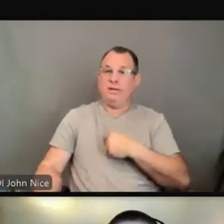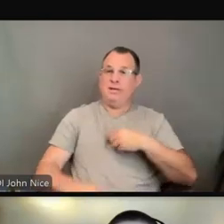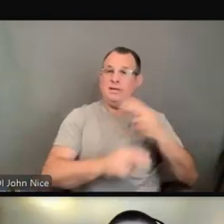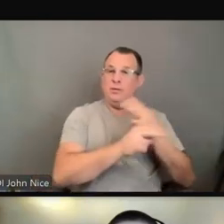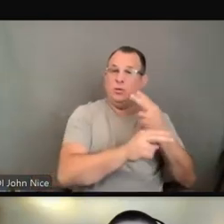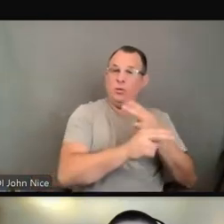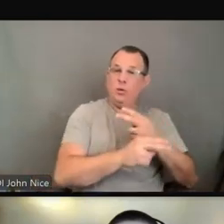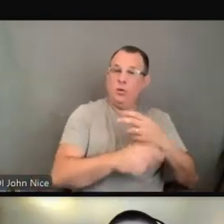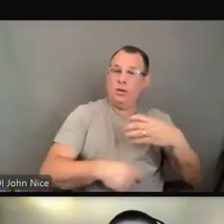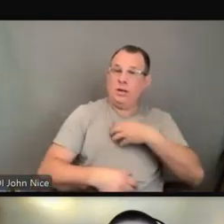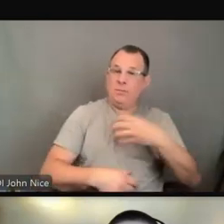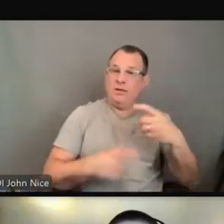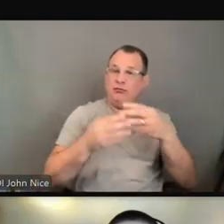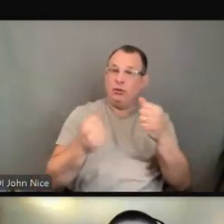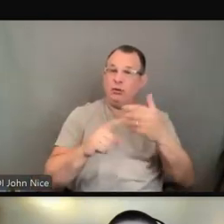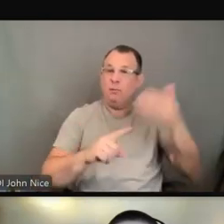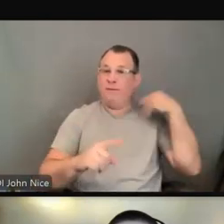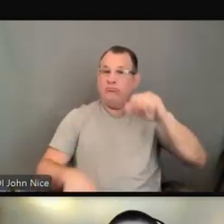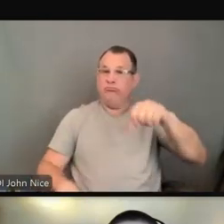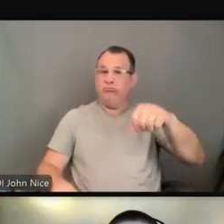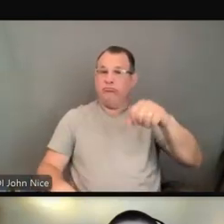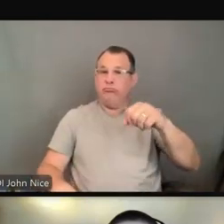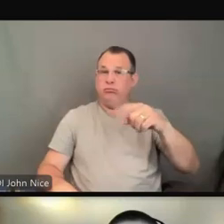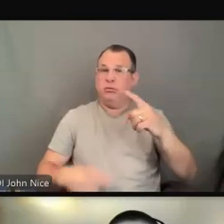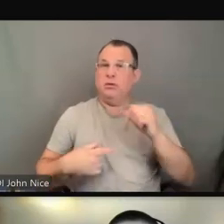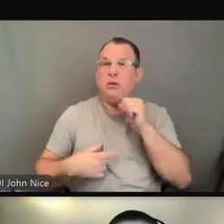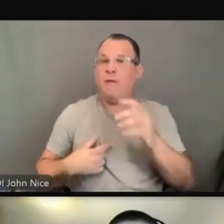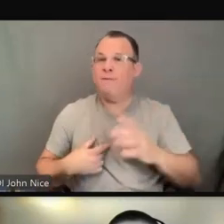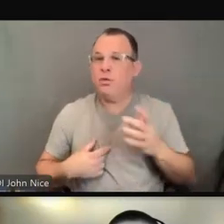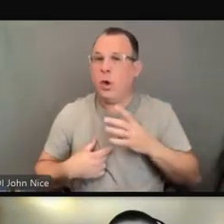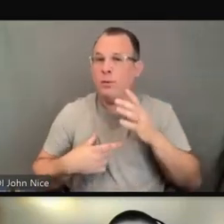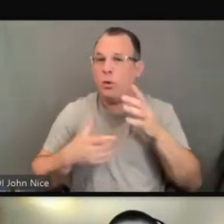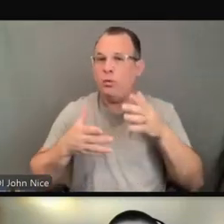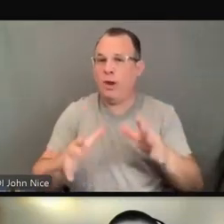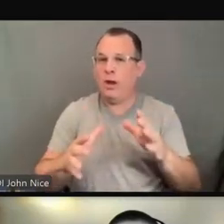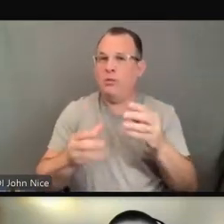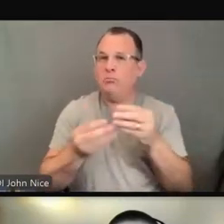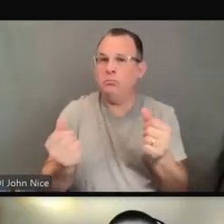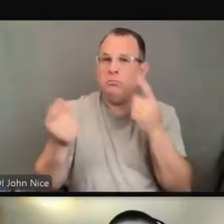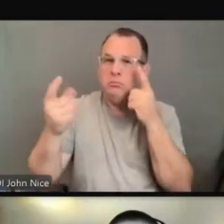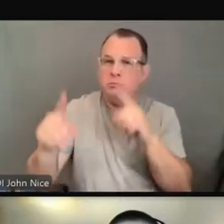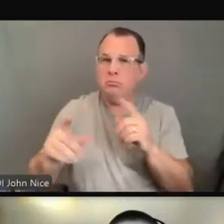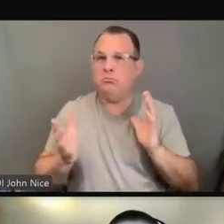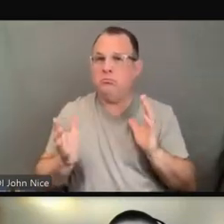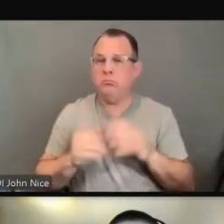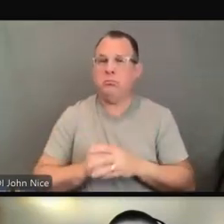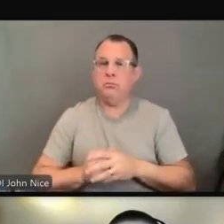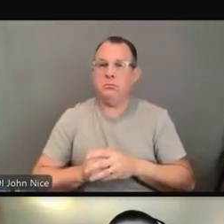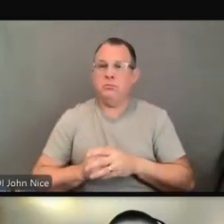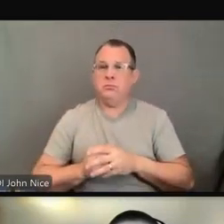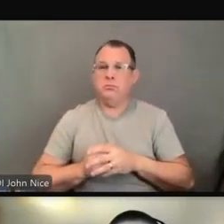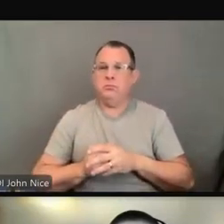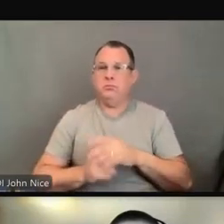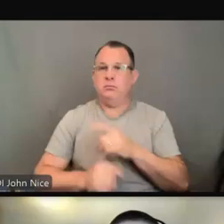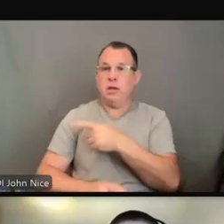which is our informal method of addressing a complaint, so that a person can have that auxiliary